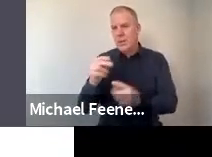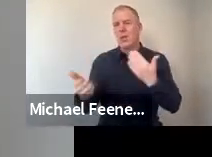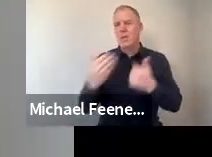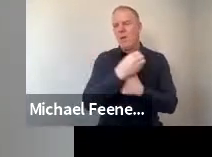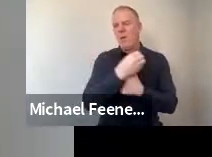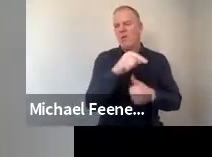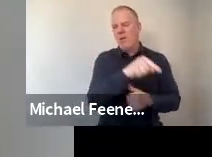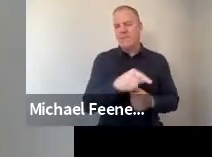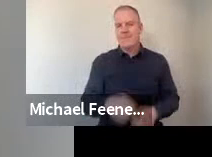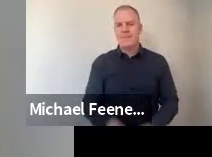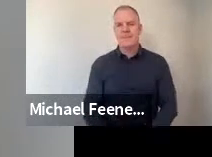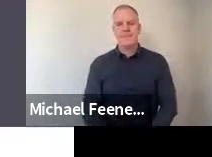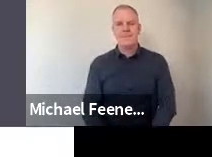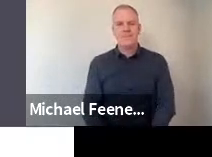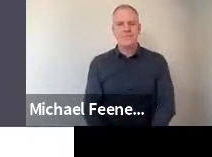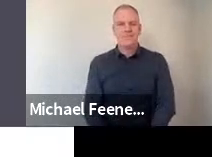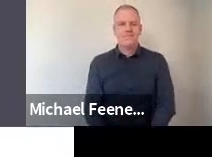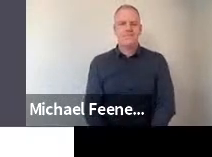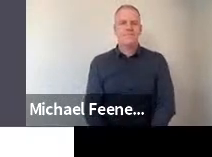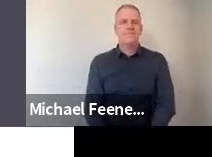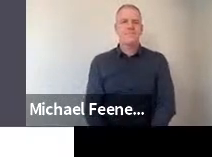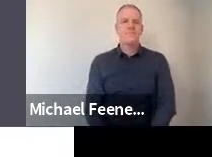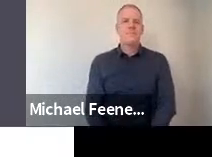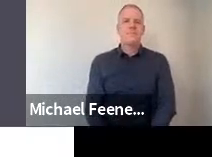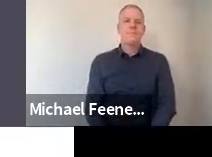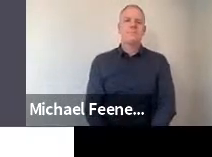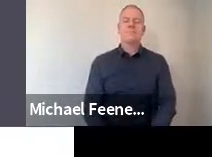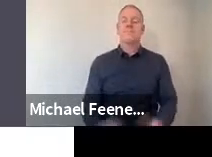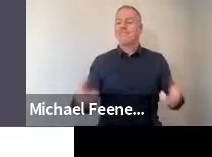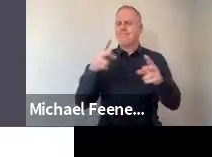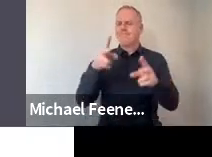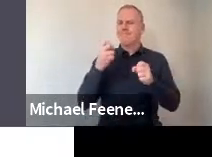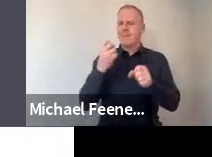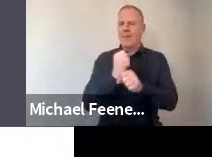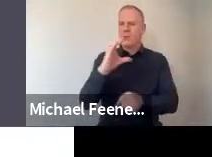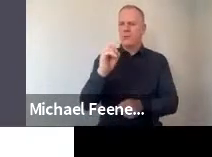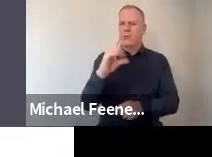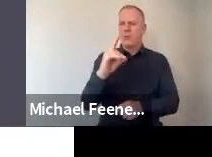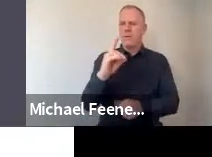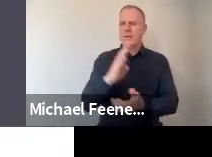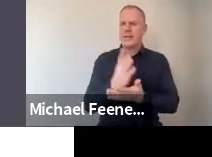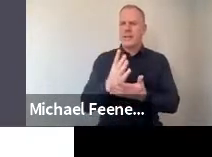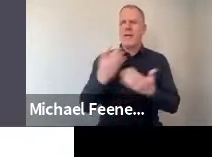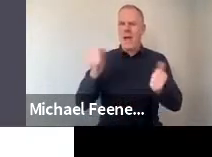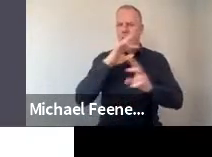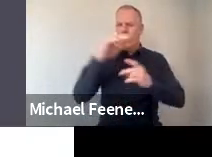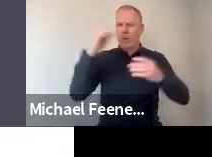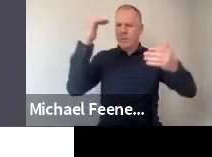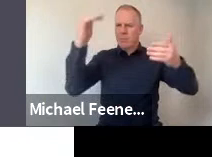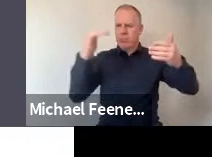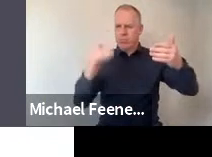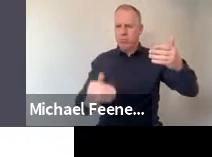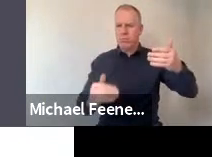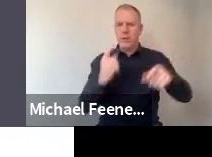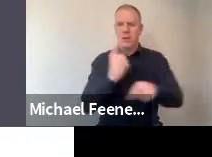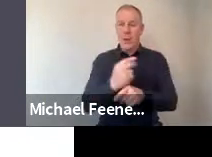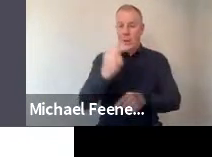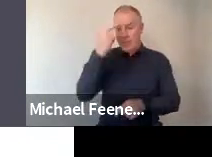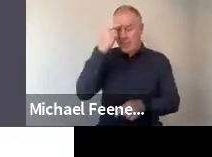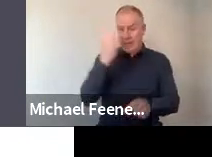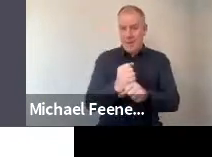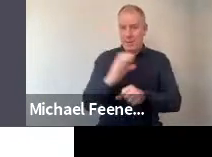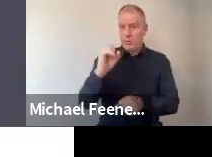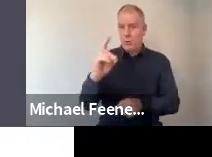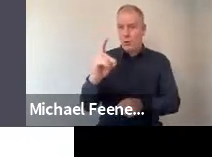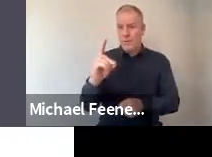other categories. In terms of perceptions of COVID, we added a block of questions that were about the